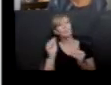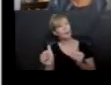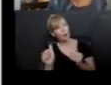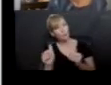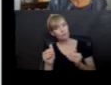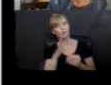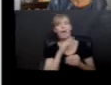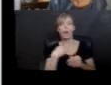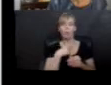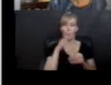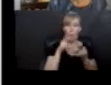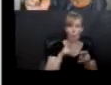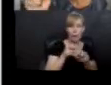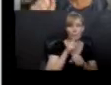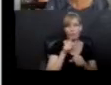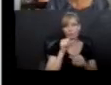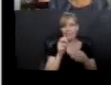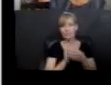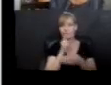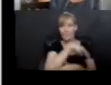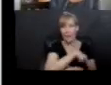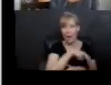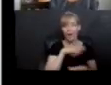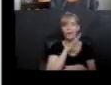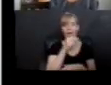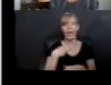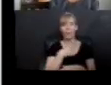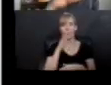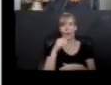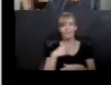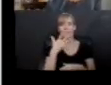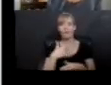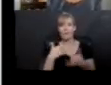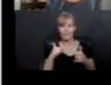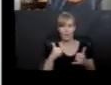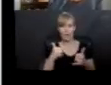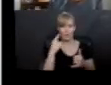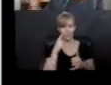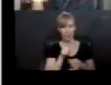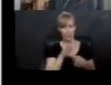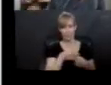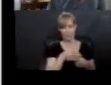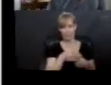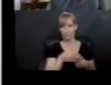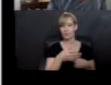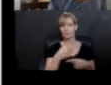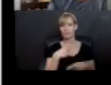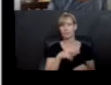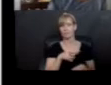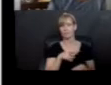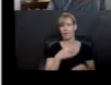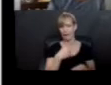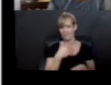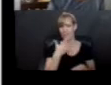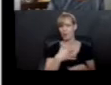watch it to make sure it doesn't jump away. And we will have a birthday party for it. That was cinched it. You're having a birthday party for